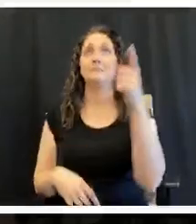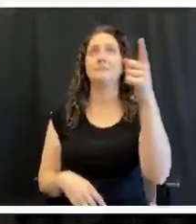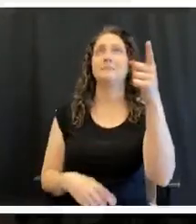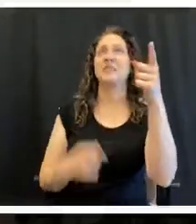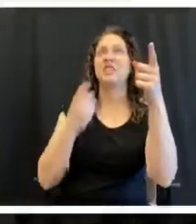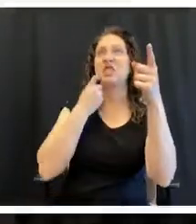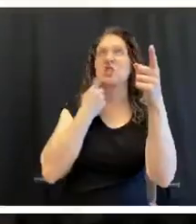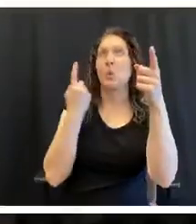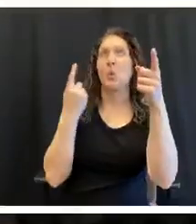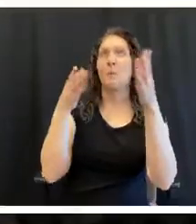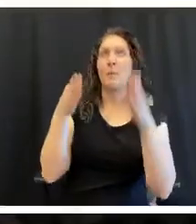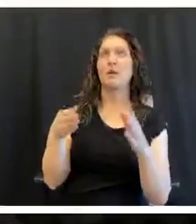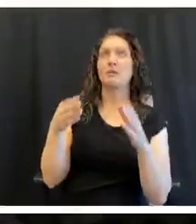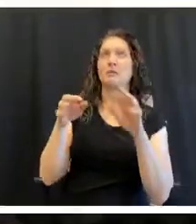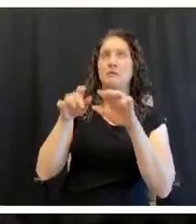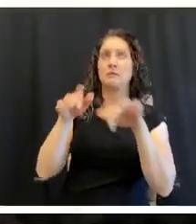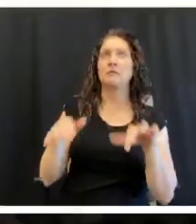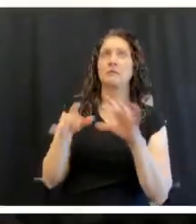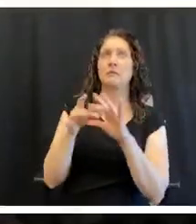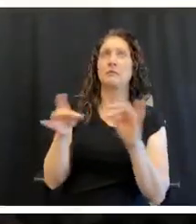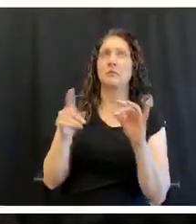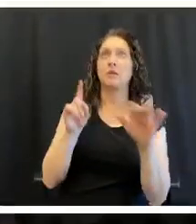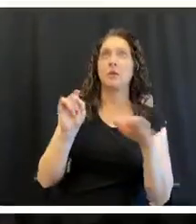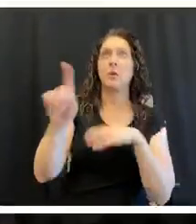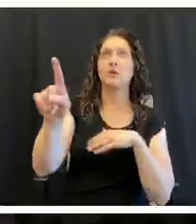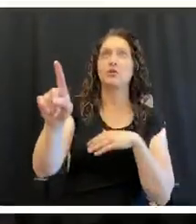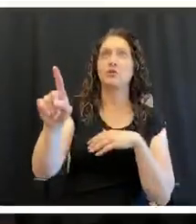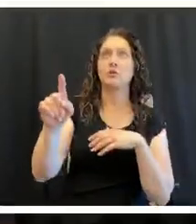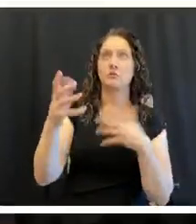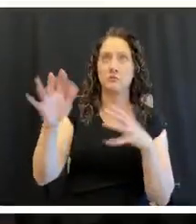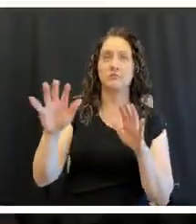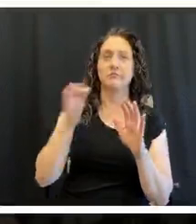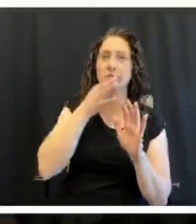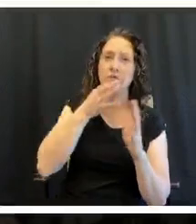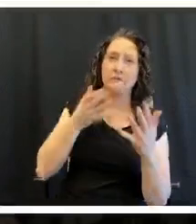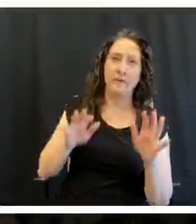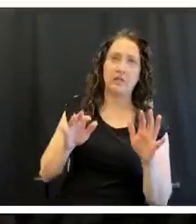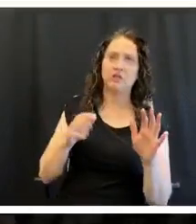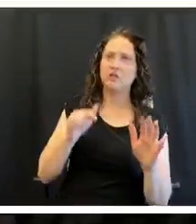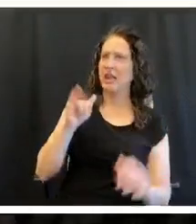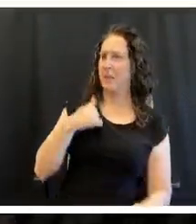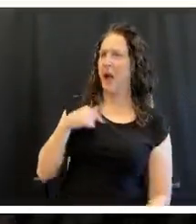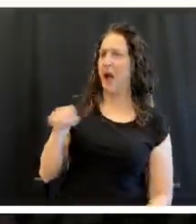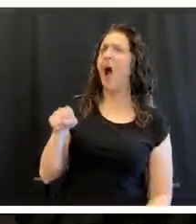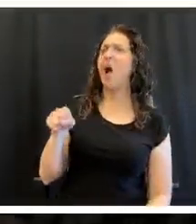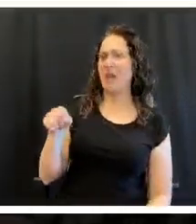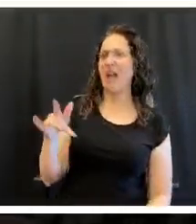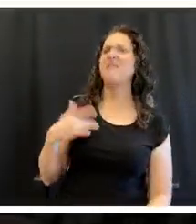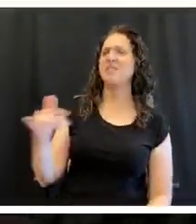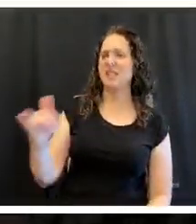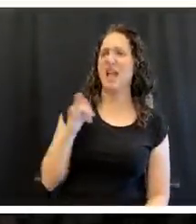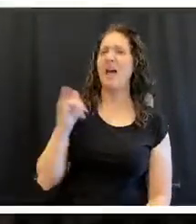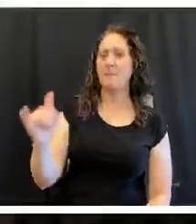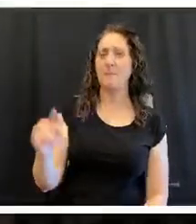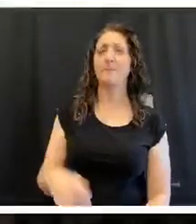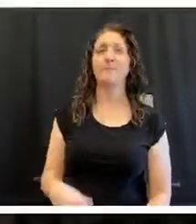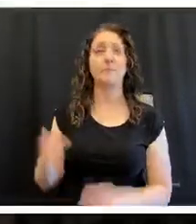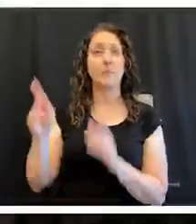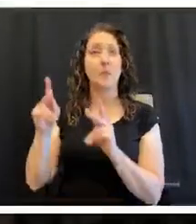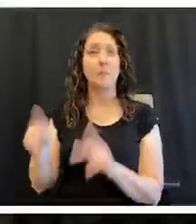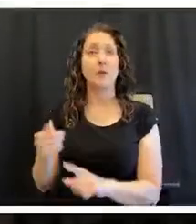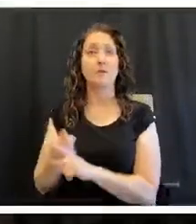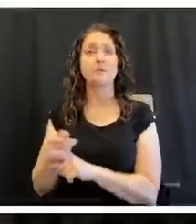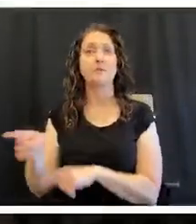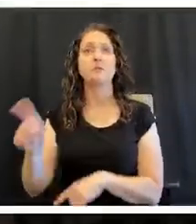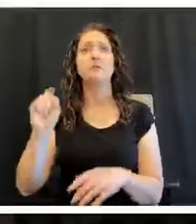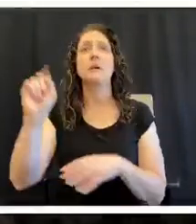just came in, and I know we're going to wrap up here in a few minutes, but I wanted to ask you because it's a personal question, too. One of our viewers is